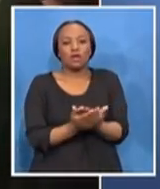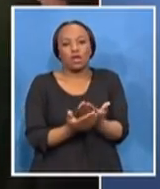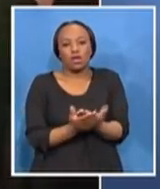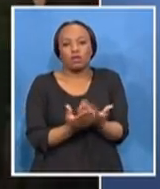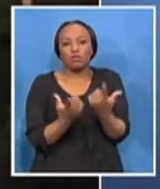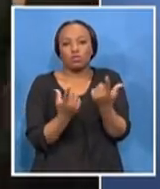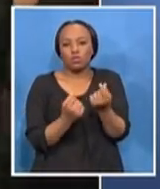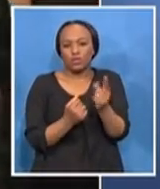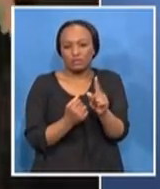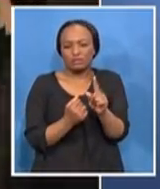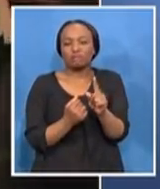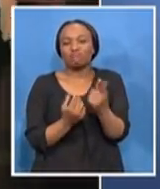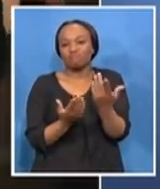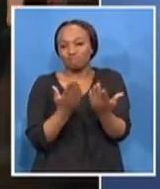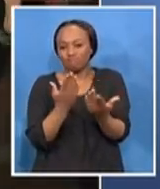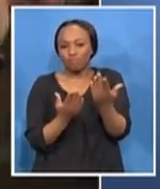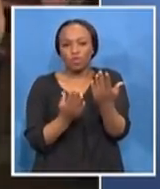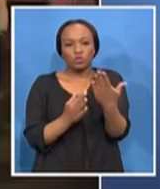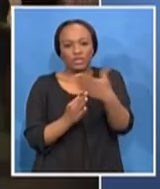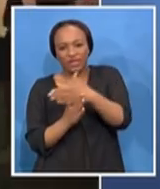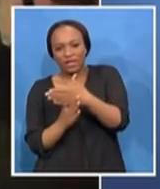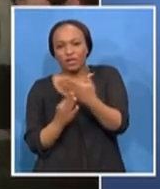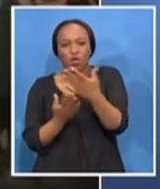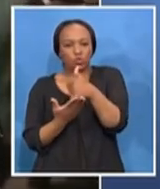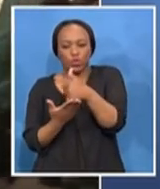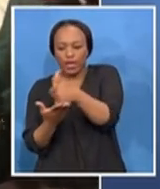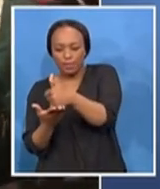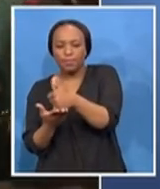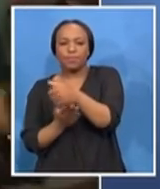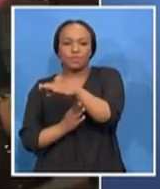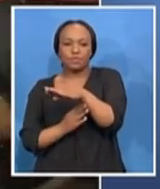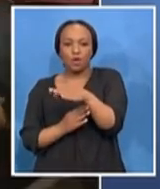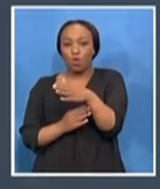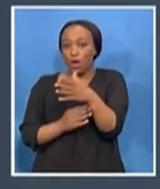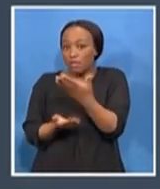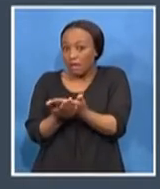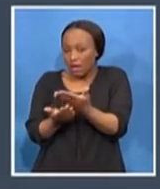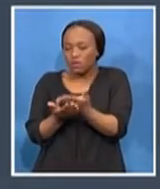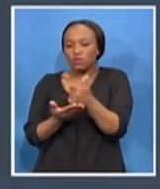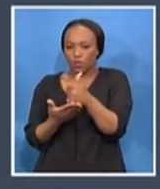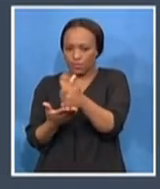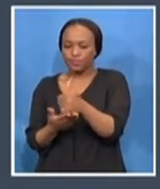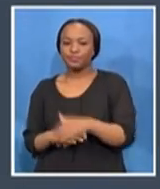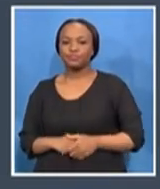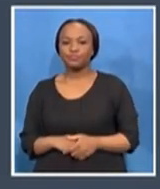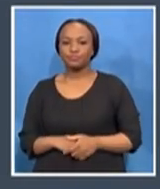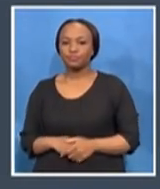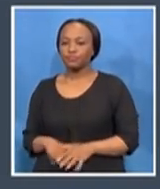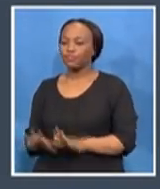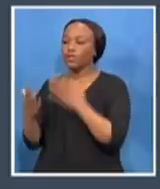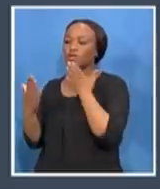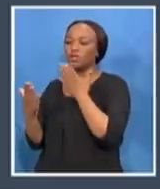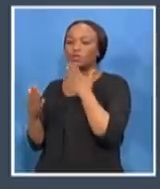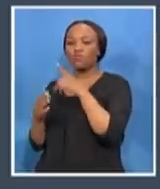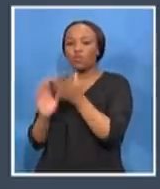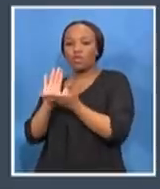or assist Zimbabwe where necessary. Thank you so much for that update. Sophie Mukwena is the foreign editor here at